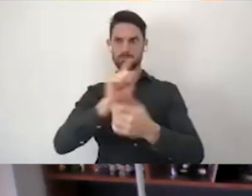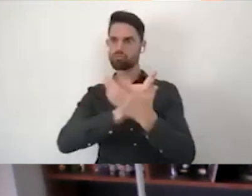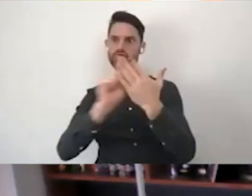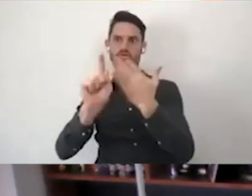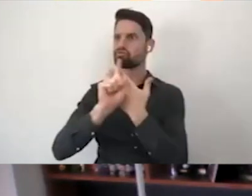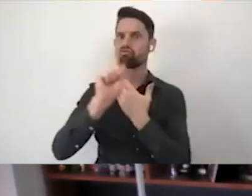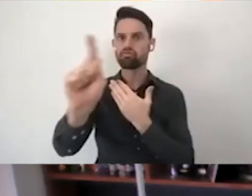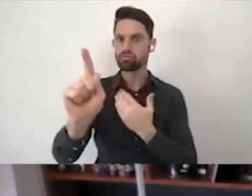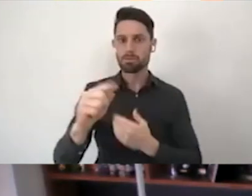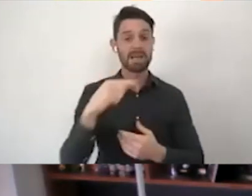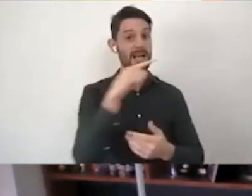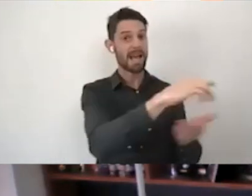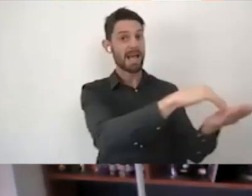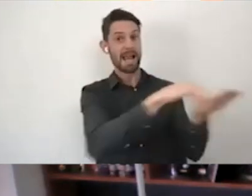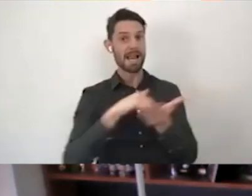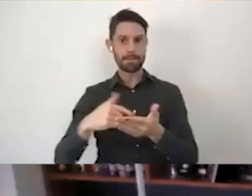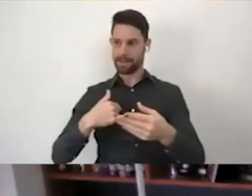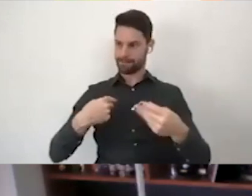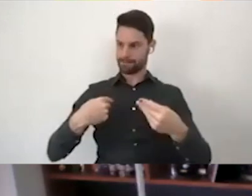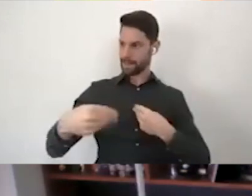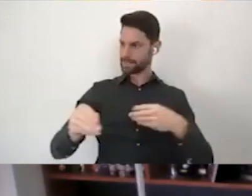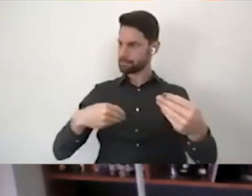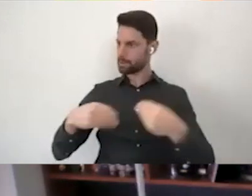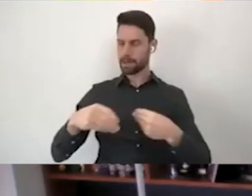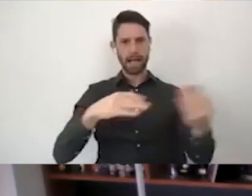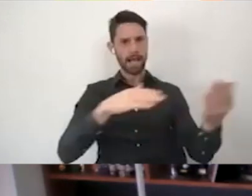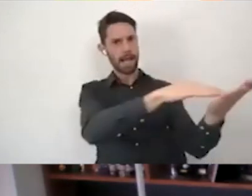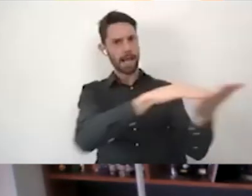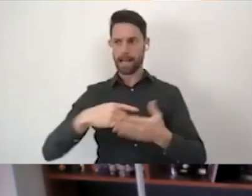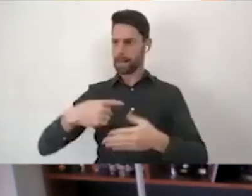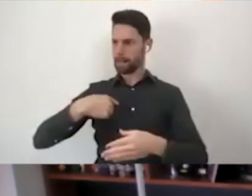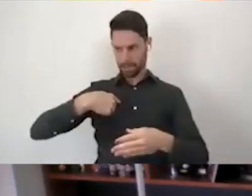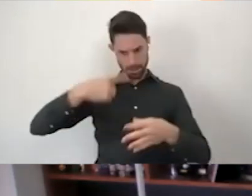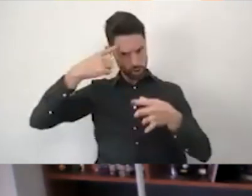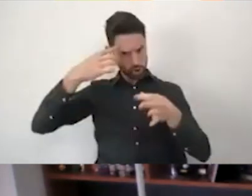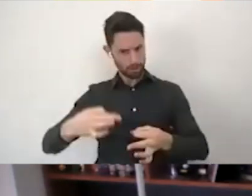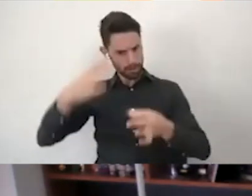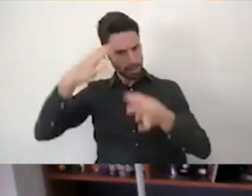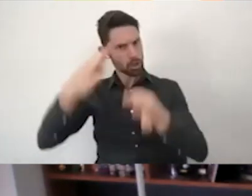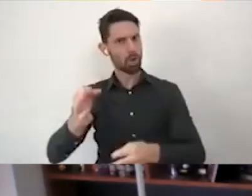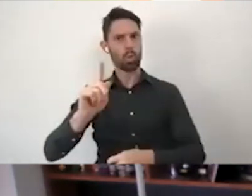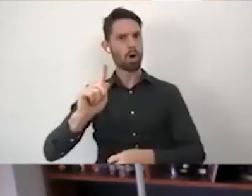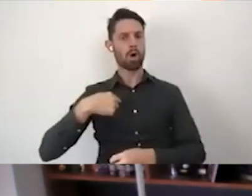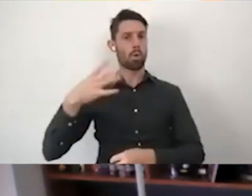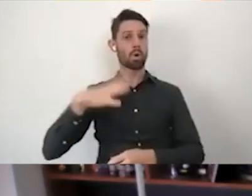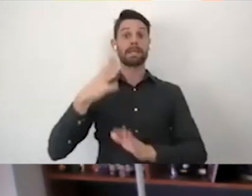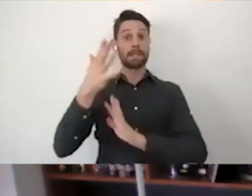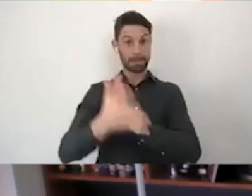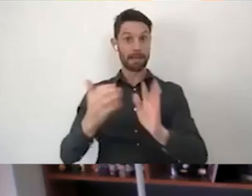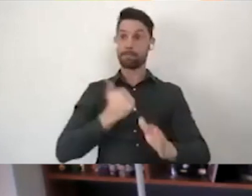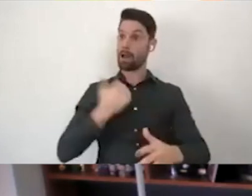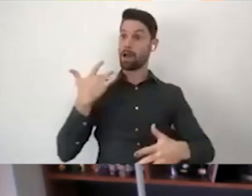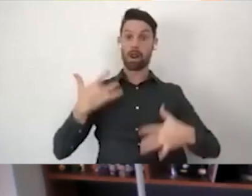and the autonomy to live my life to my full potential with choice and control.